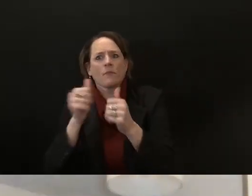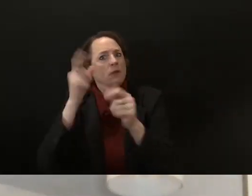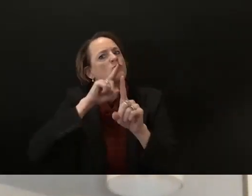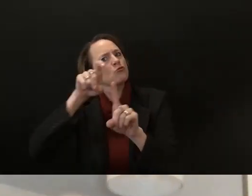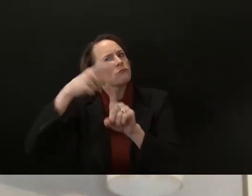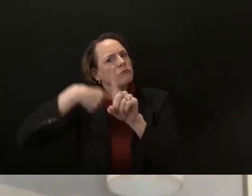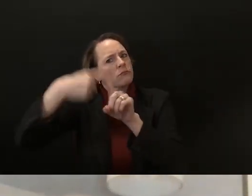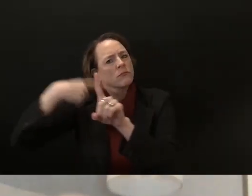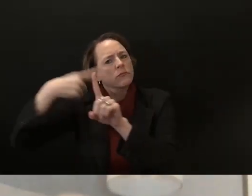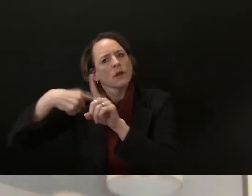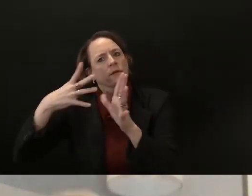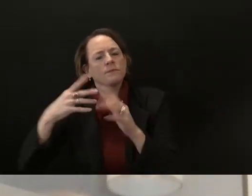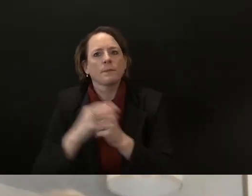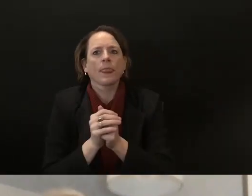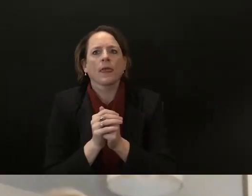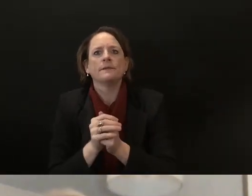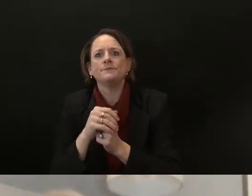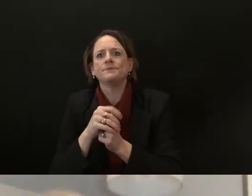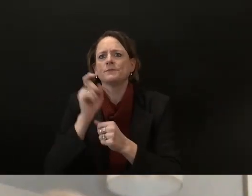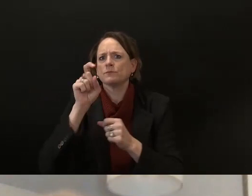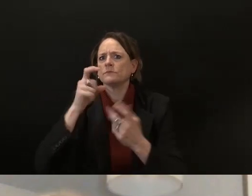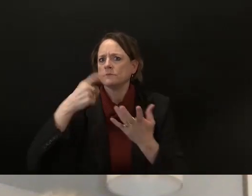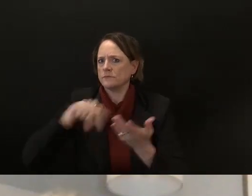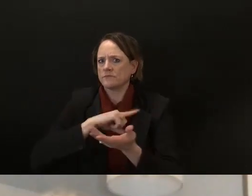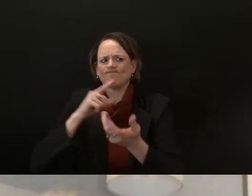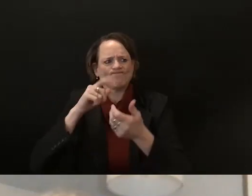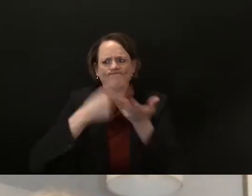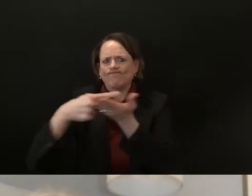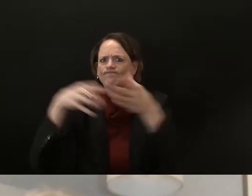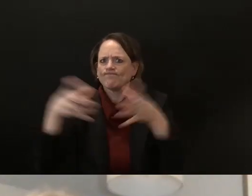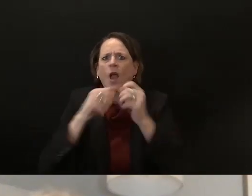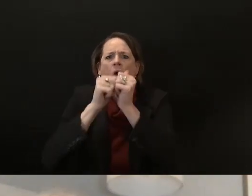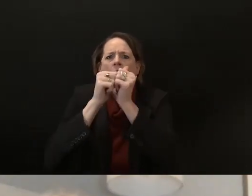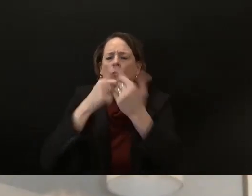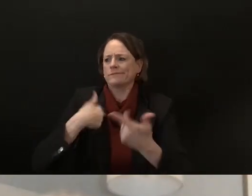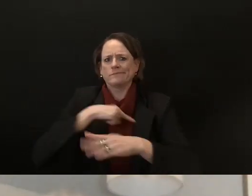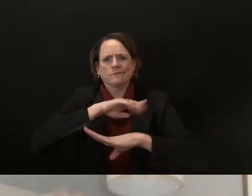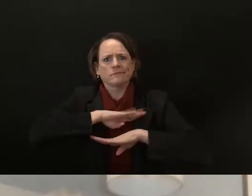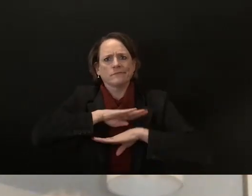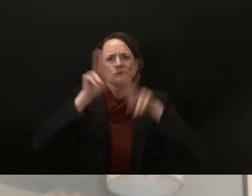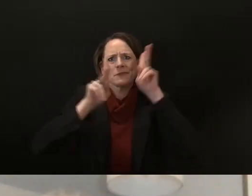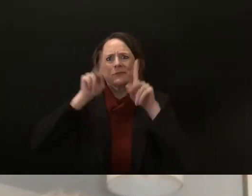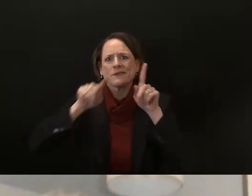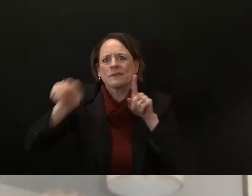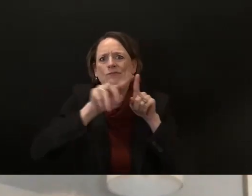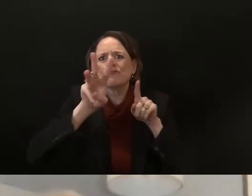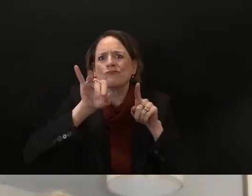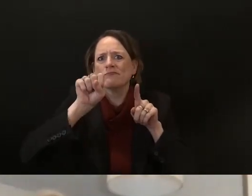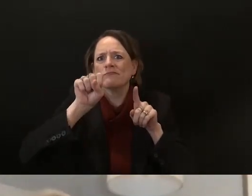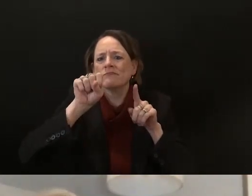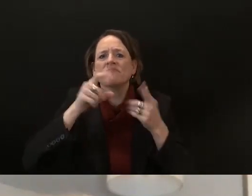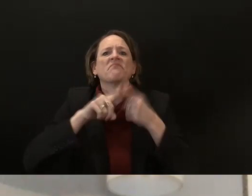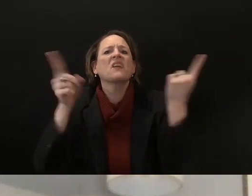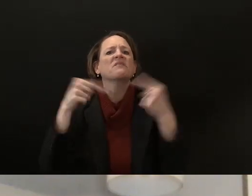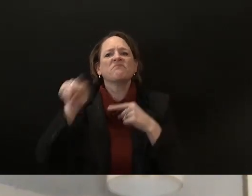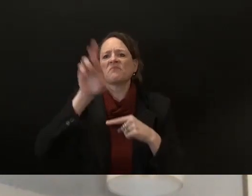of our districts and of the state but um unfortunately our colleagues used to do anything and even when the governor used the